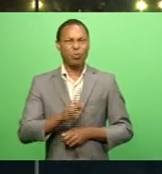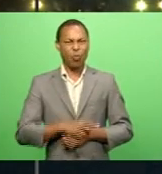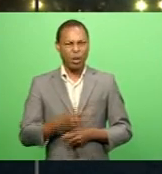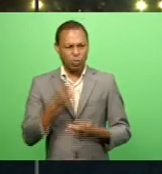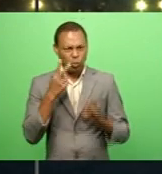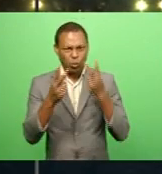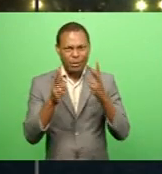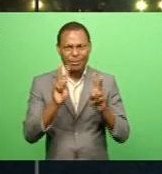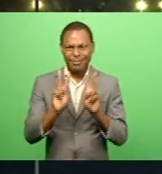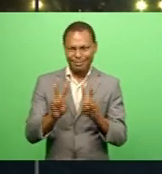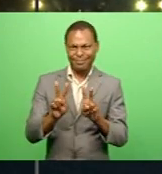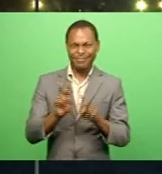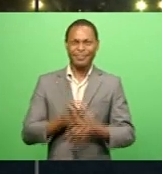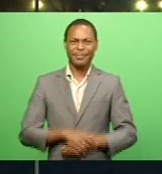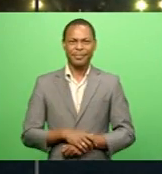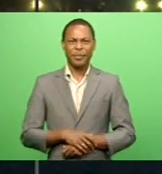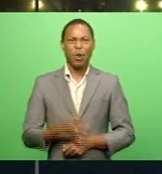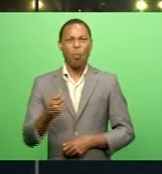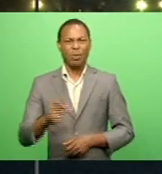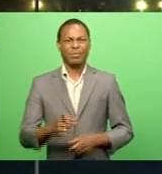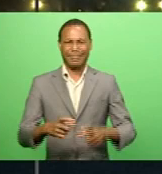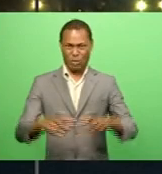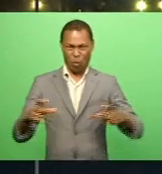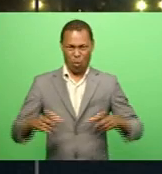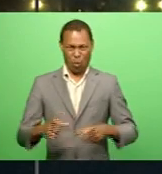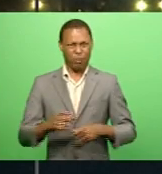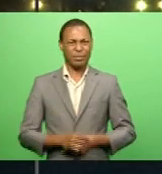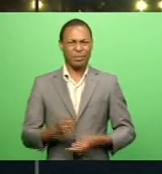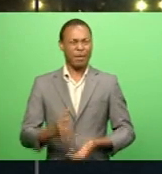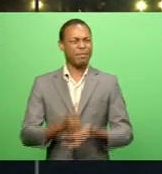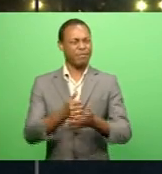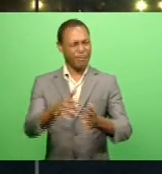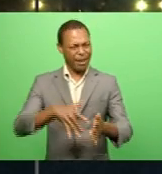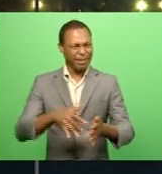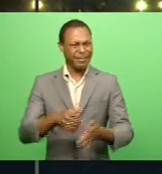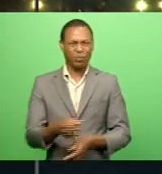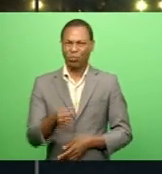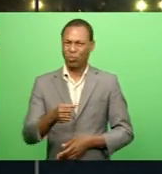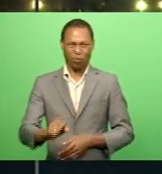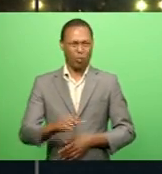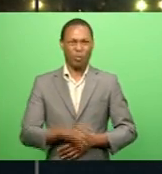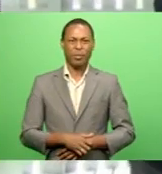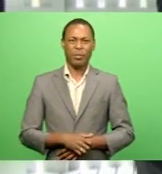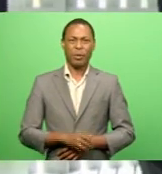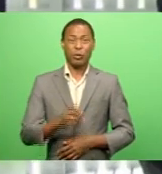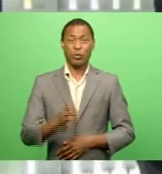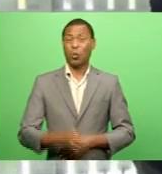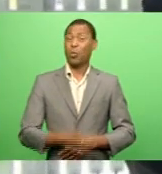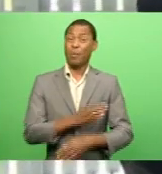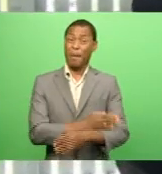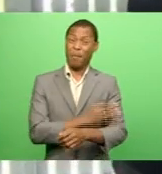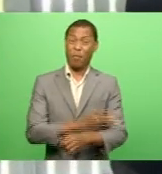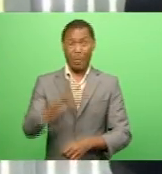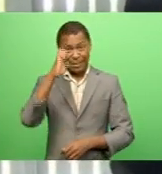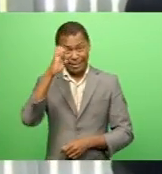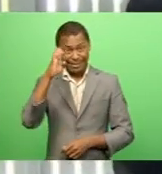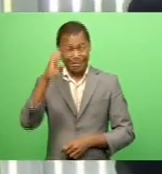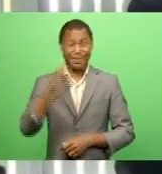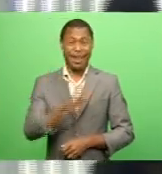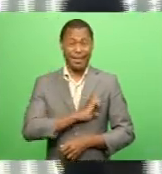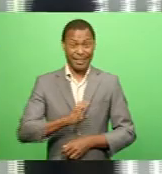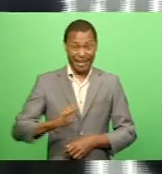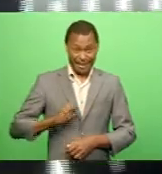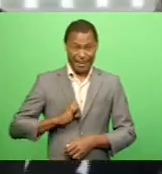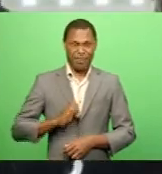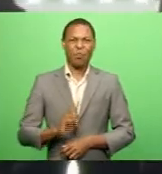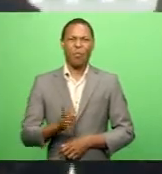The defense filed a no-case-to-answer submission in the magistrate's court today The former senior executive is charged with three counts of indecent